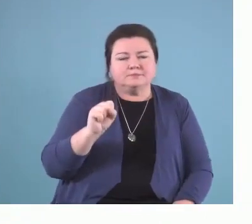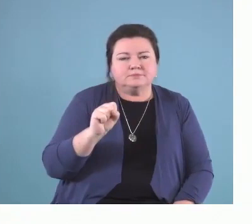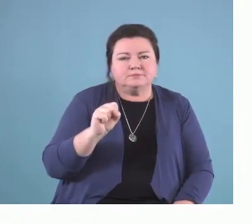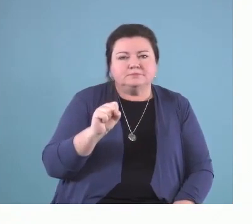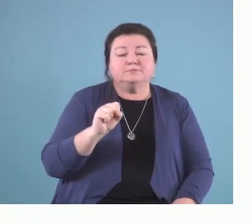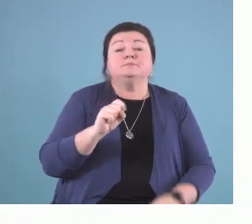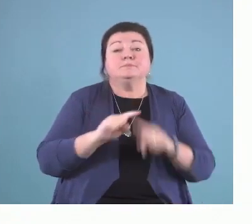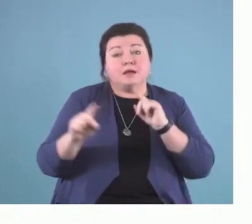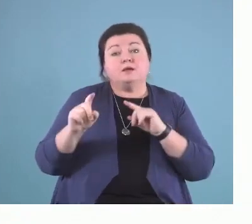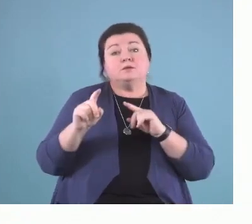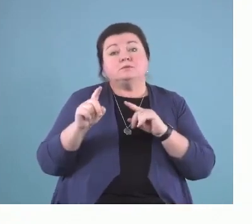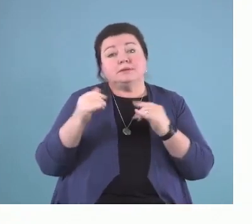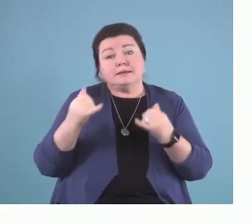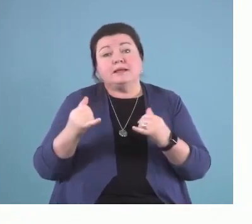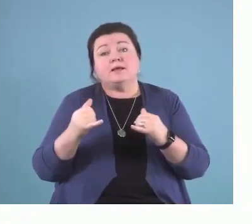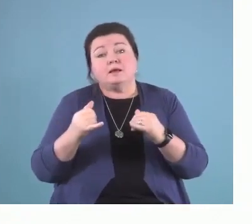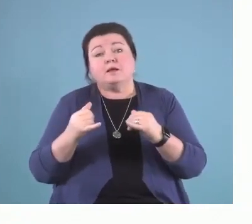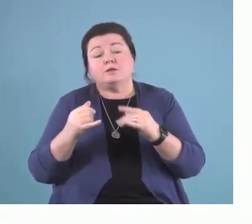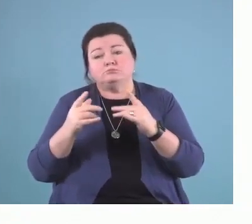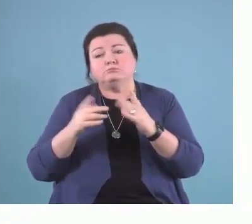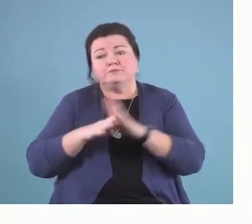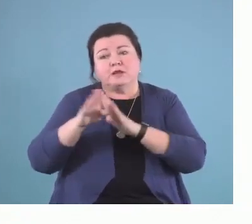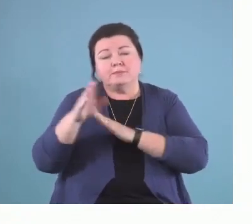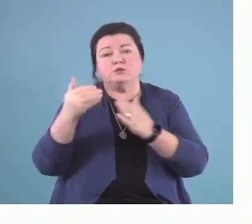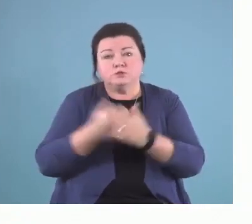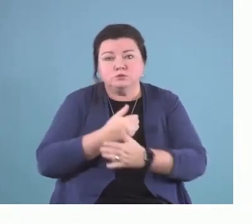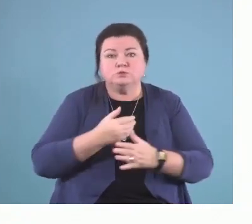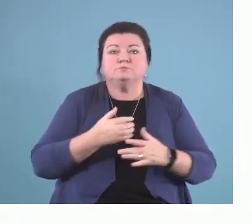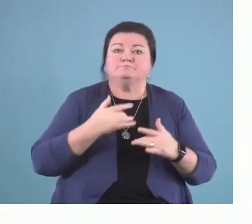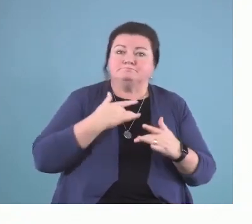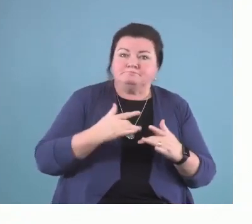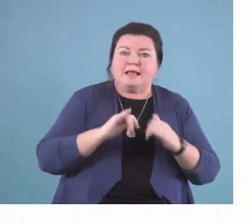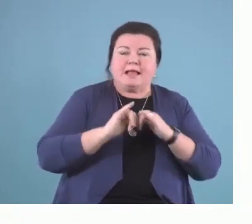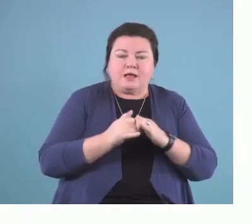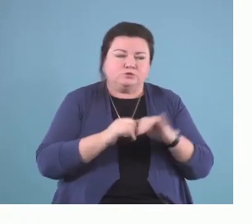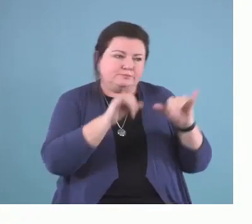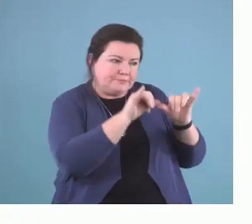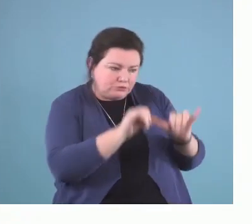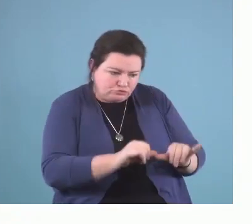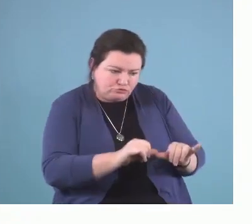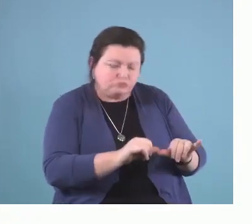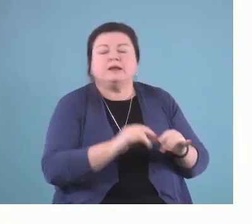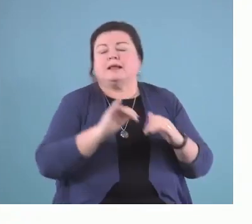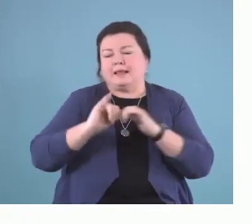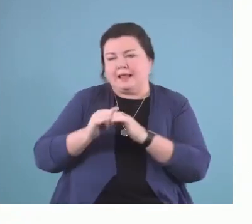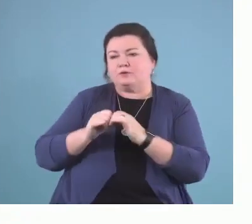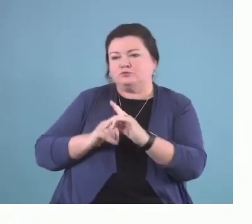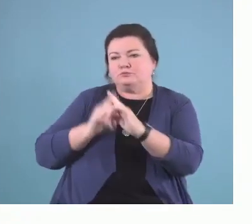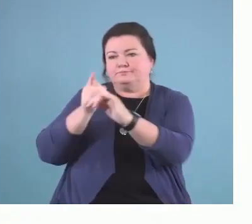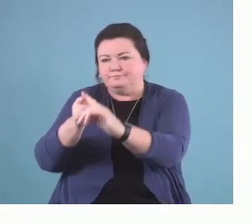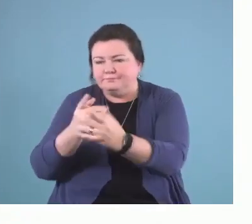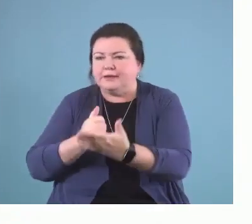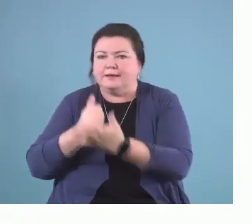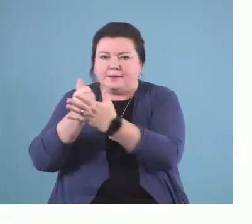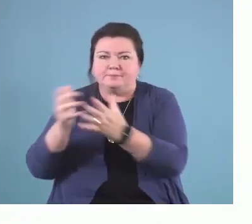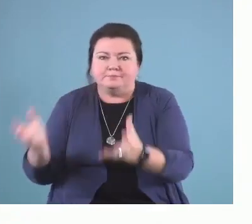towards the development of better ways of measuring and intervening. Well-being, for example, is one